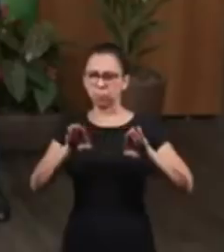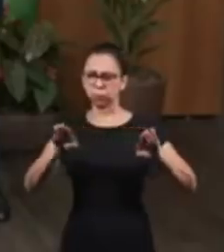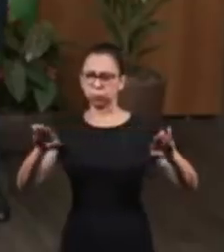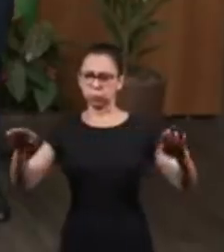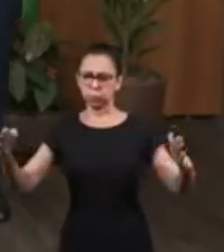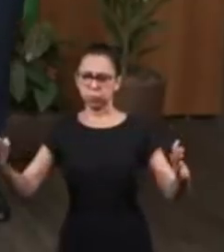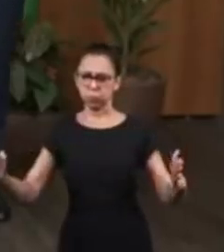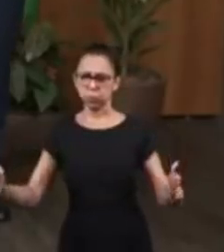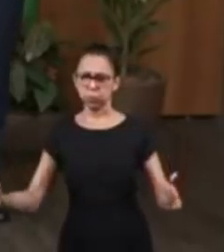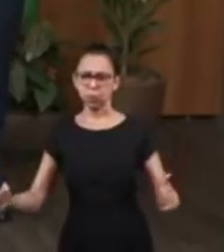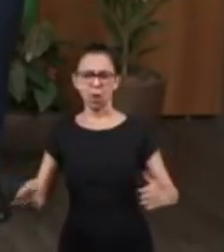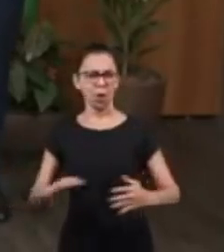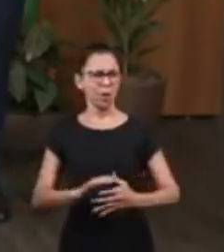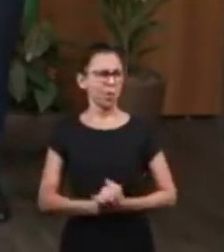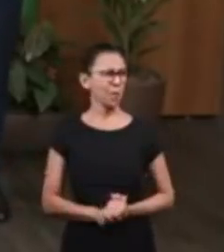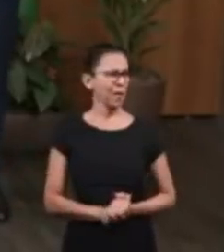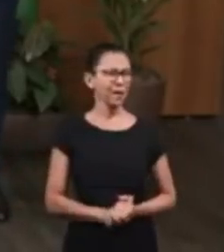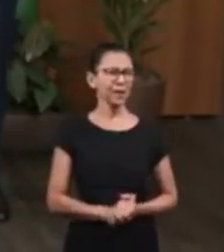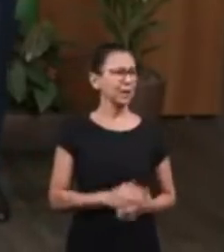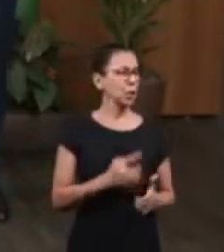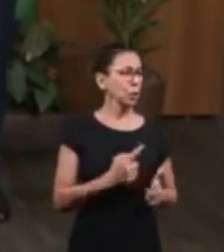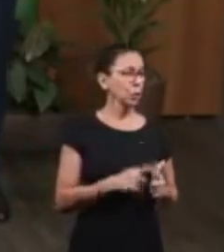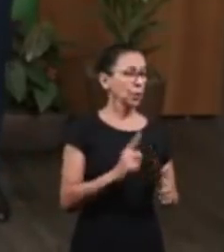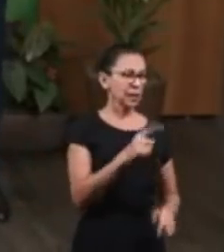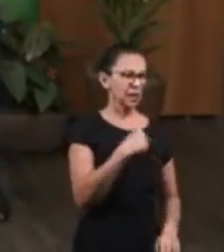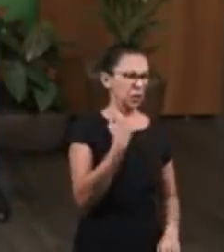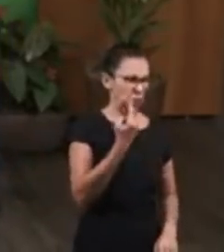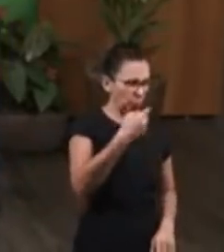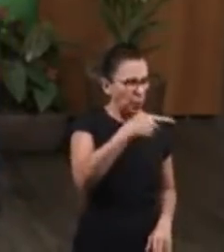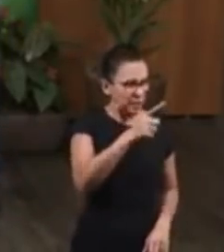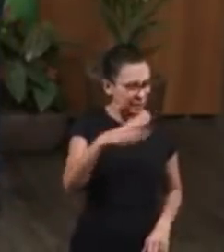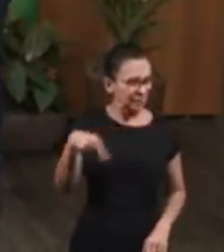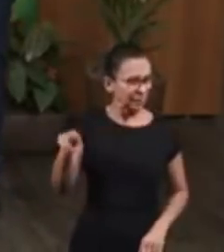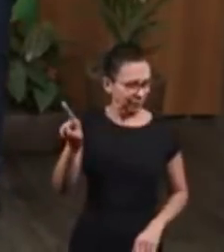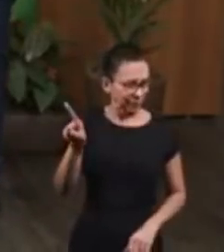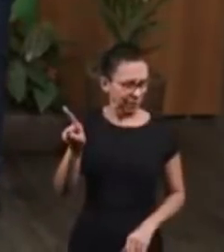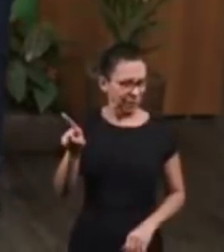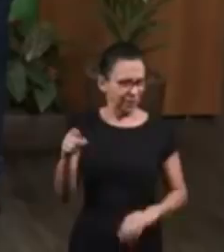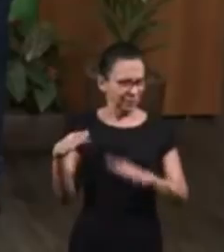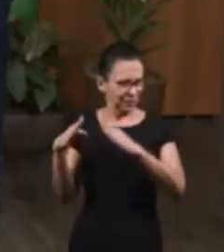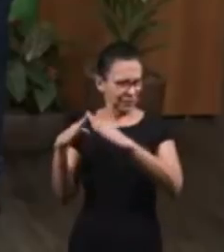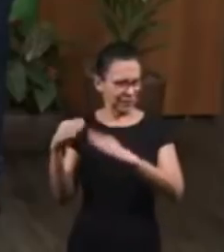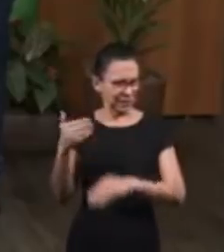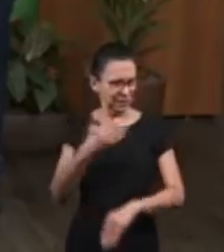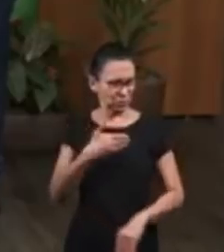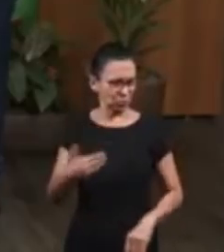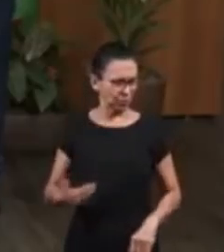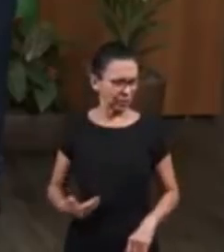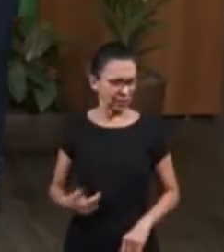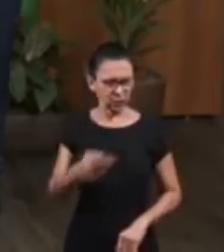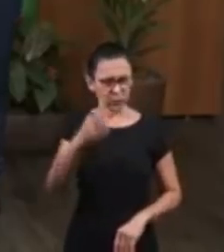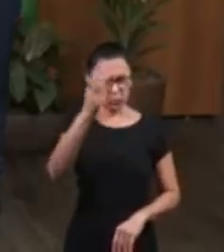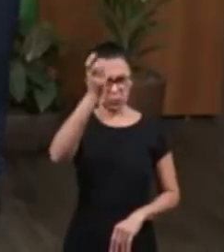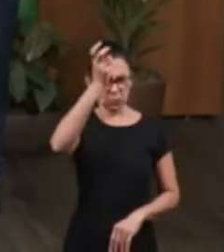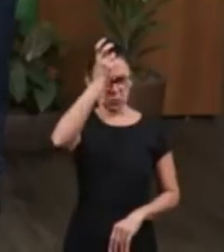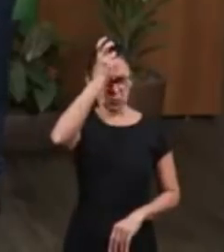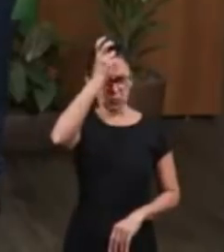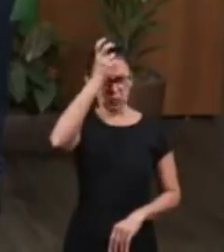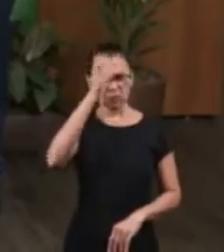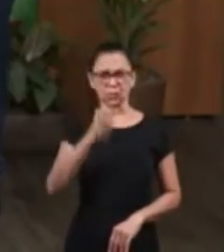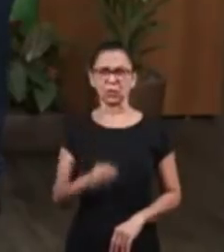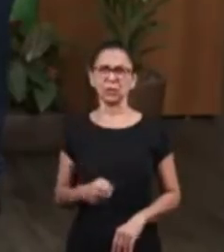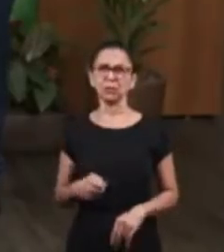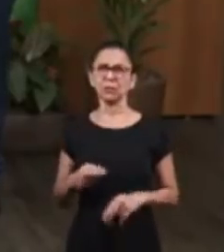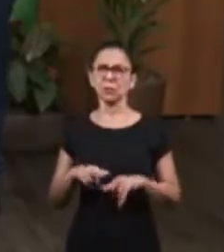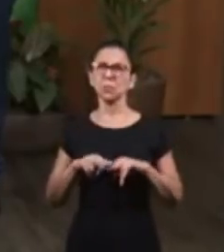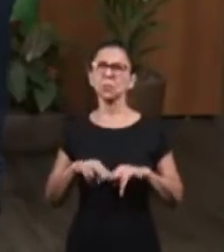themselves, why do we have to go to the governor's house? Is that because of the money that was found in our bags?